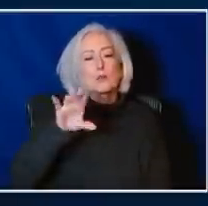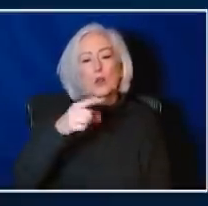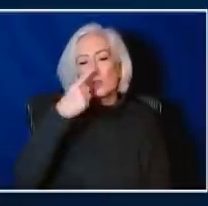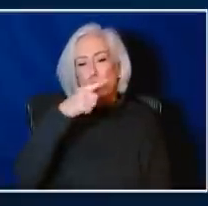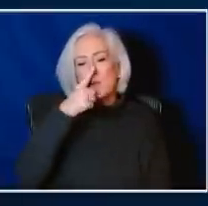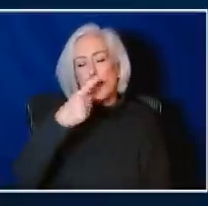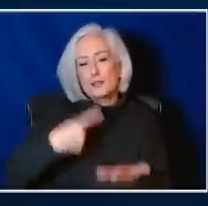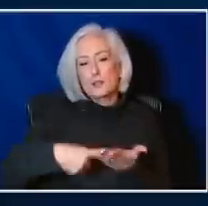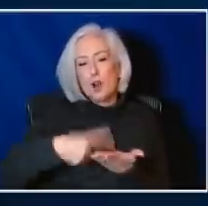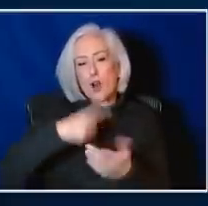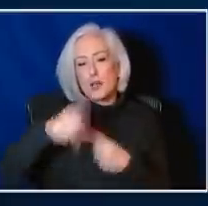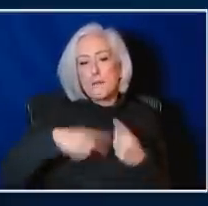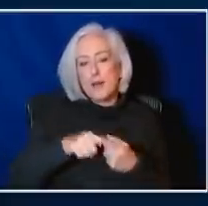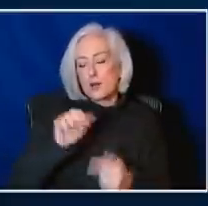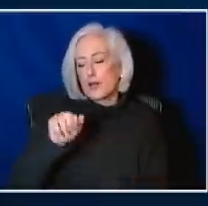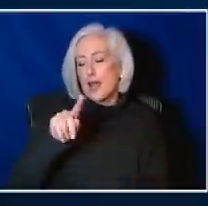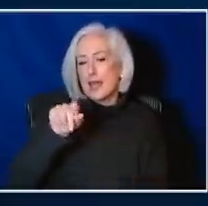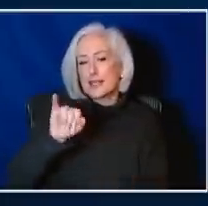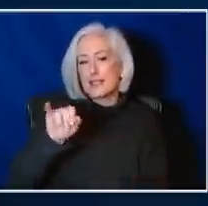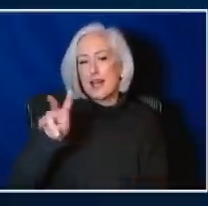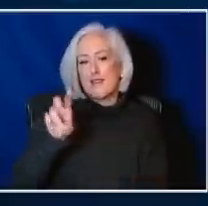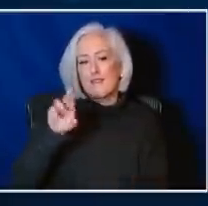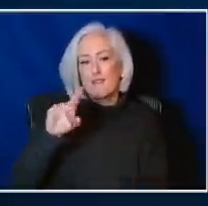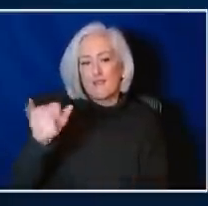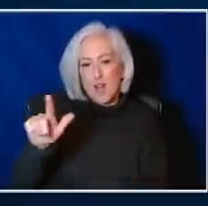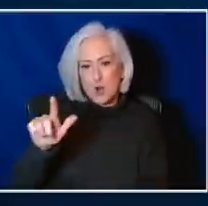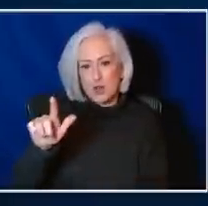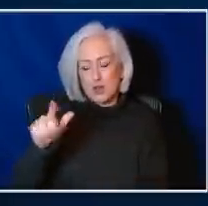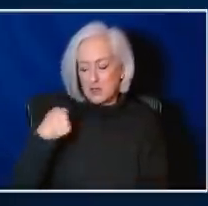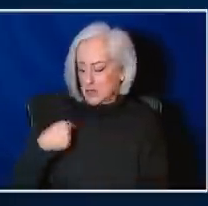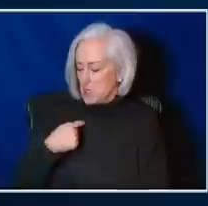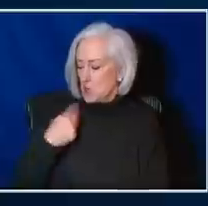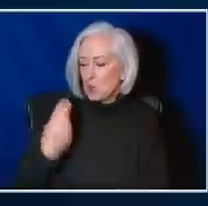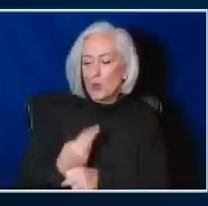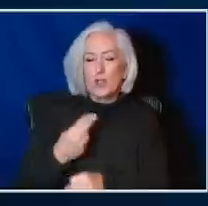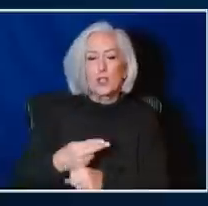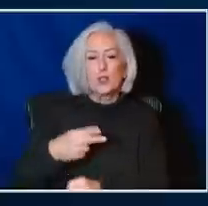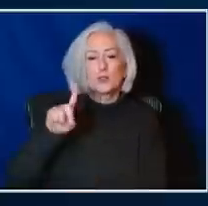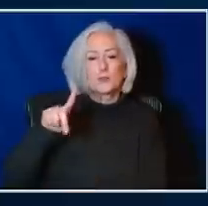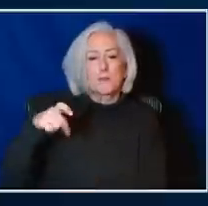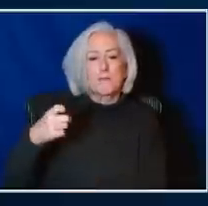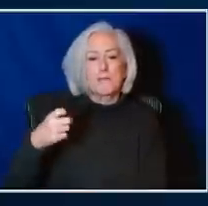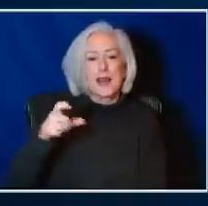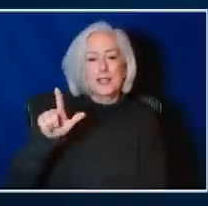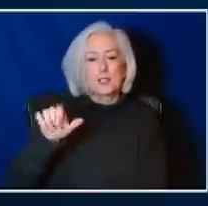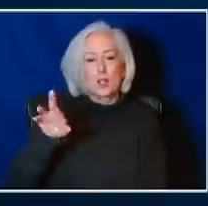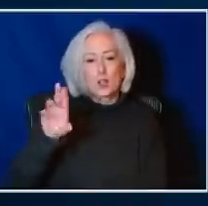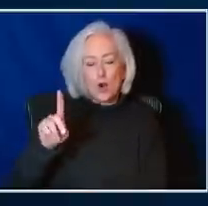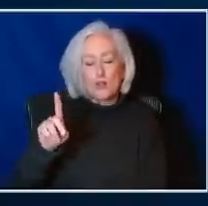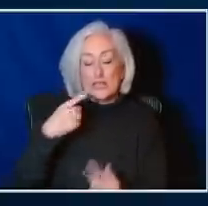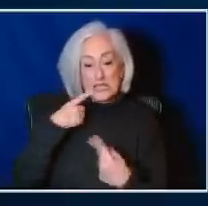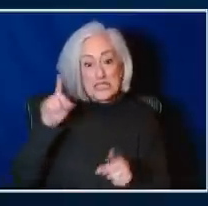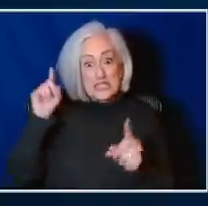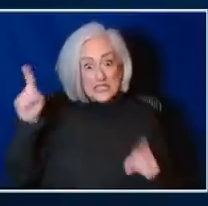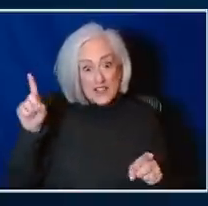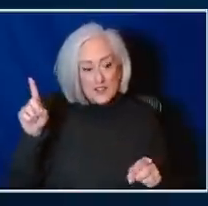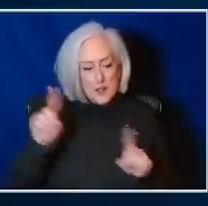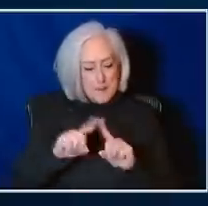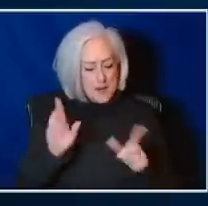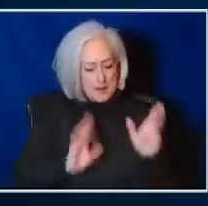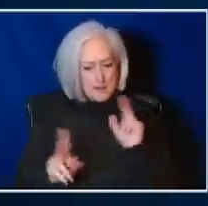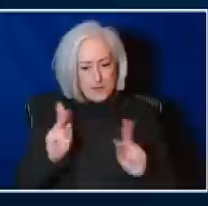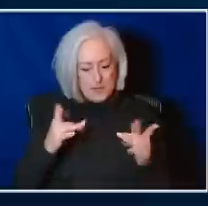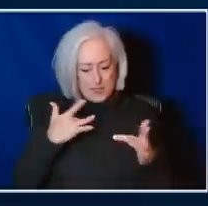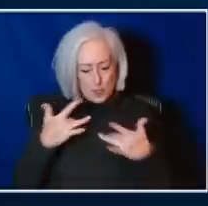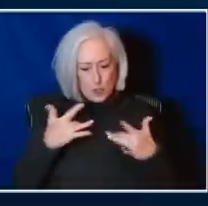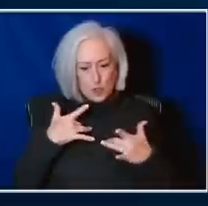antivirals. So, you know, we've been using Paxlovid with great success. There's this whole worry about rebound and all that, yet